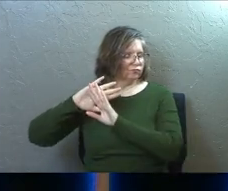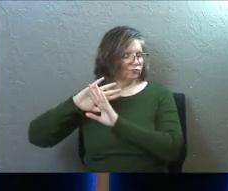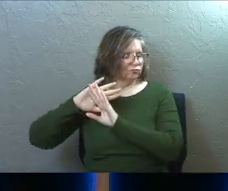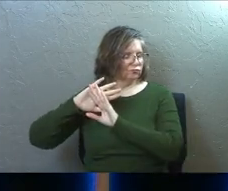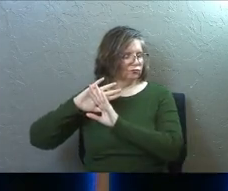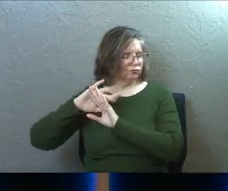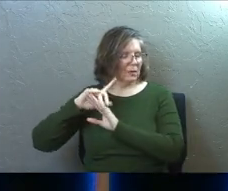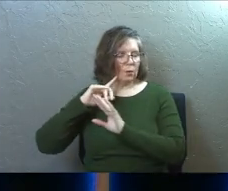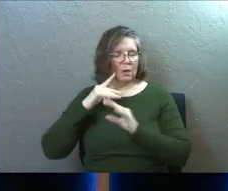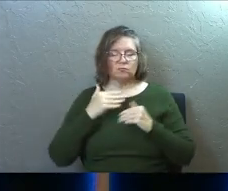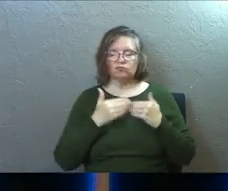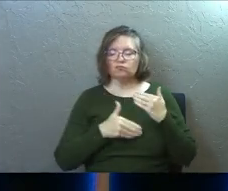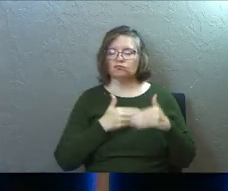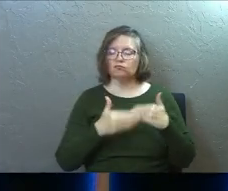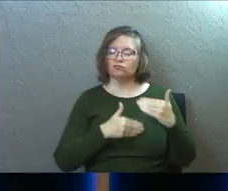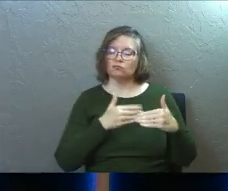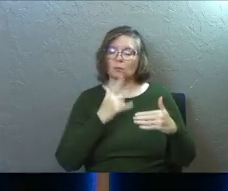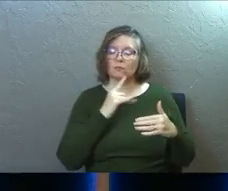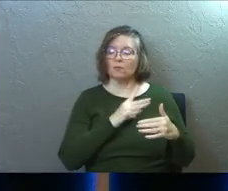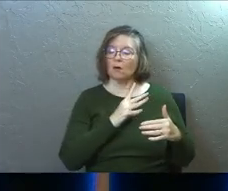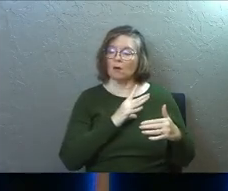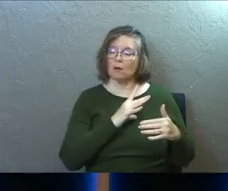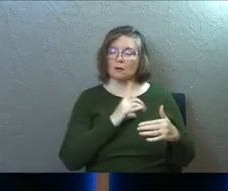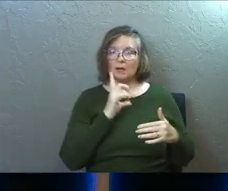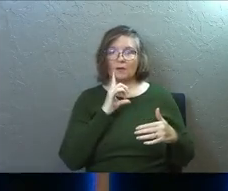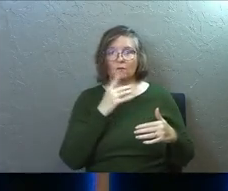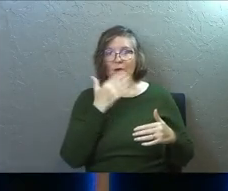Sometimes we coast because we forget the gospel.